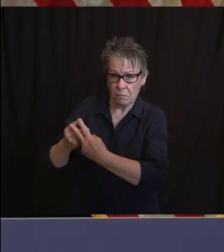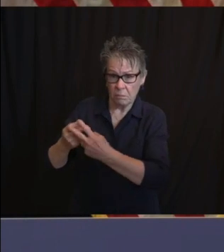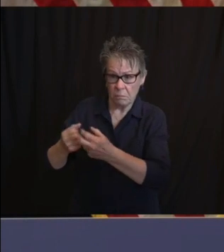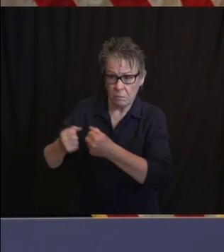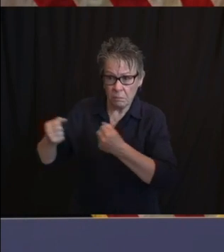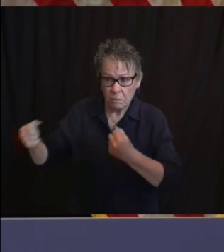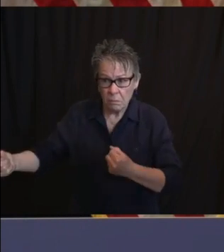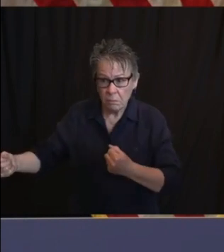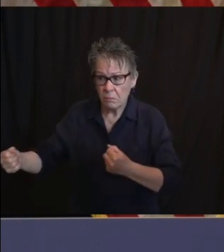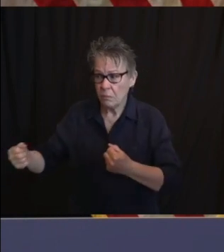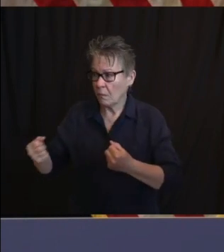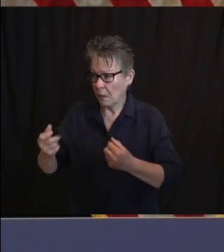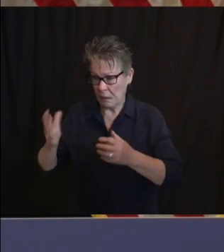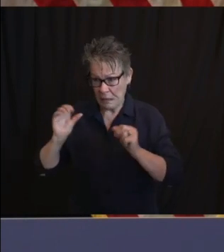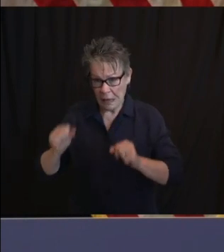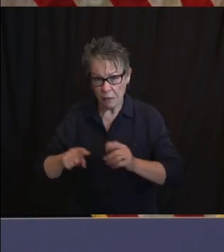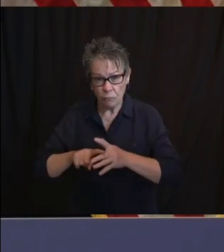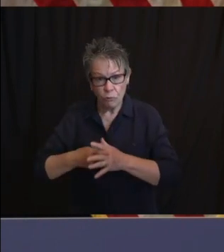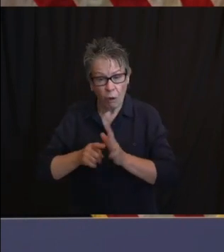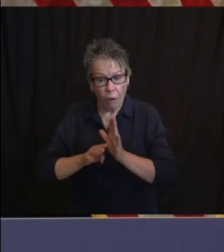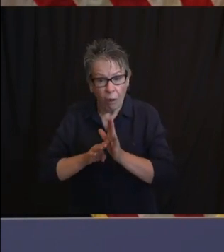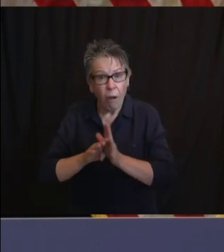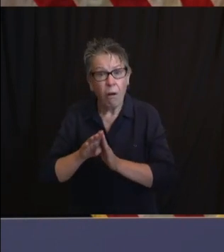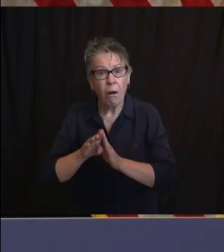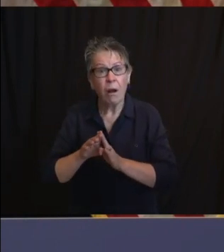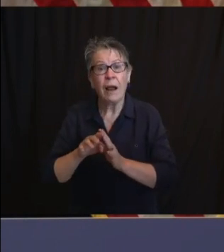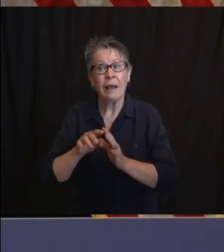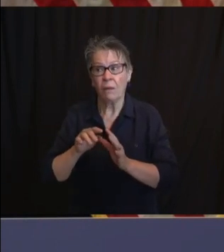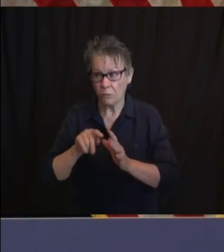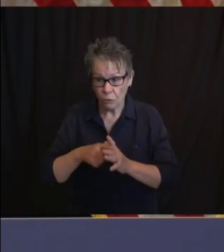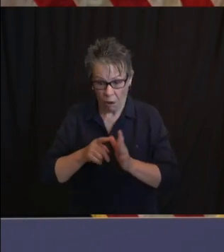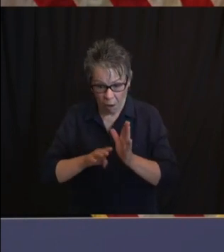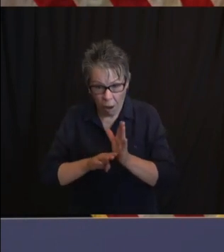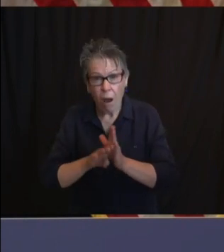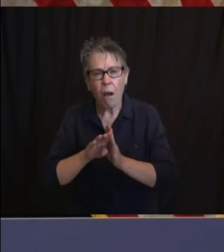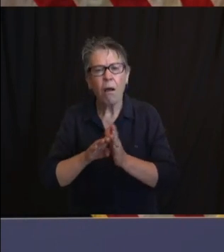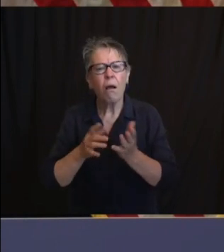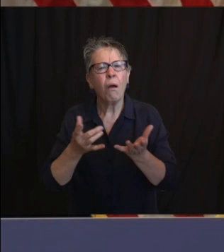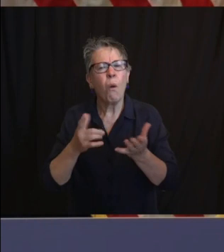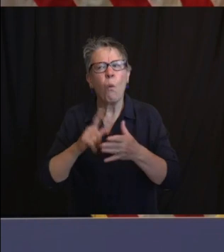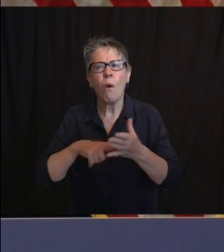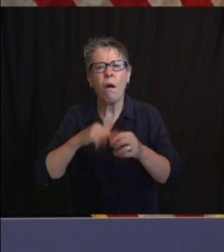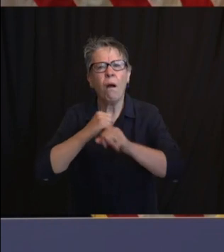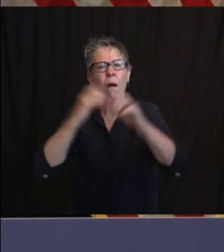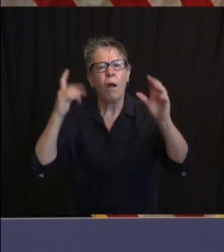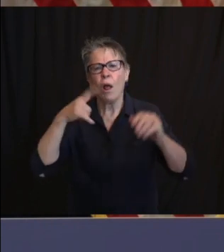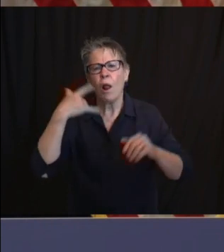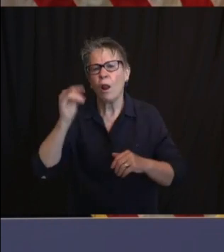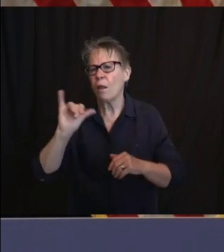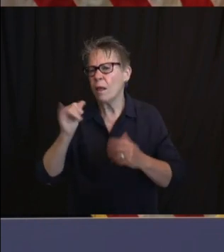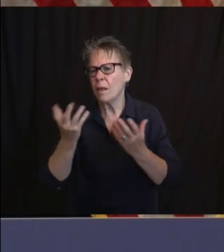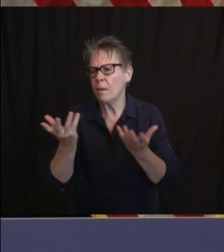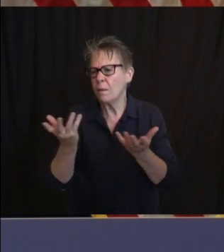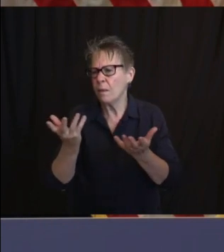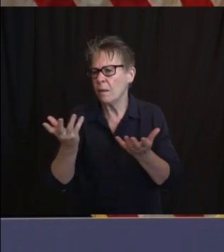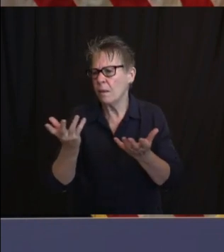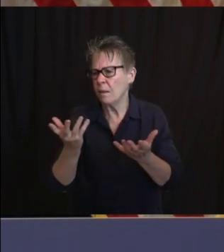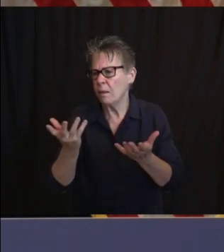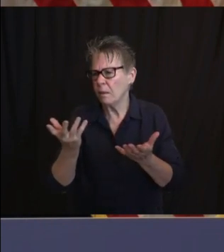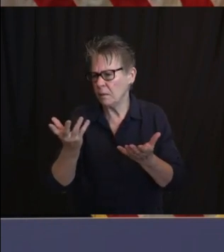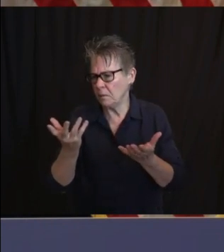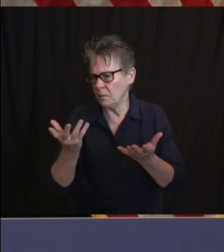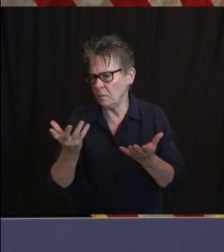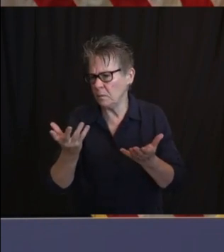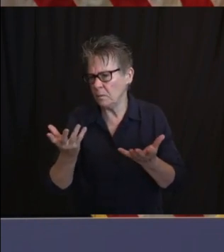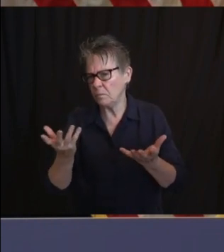What is this going to look like? Is this going to be, I know we broke down the hospitals, north, central, south, is this going to be breaking down the